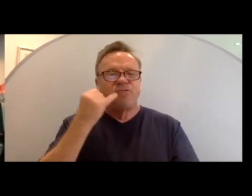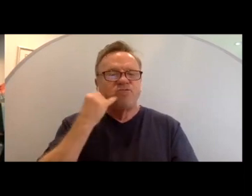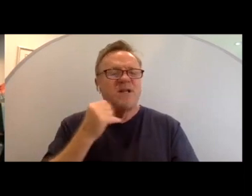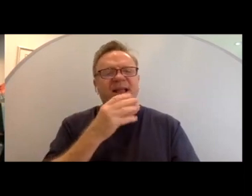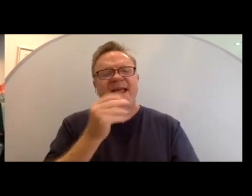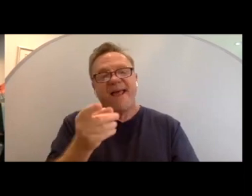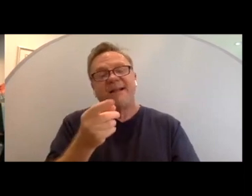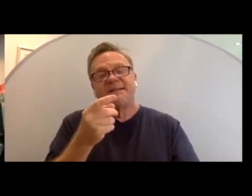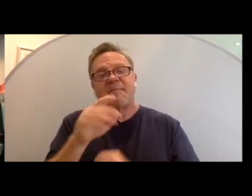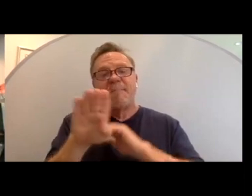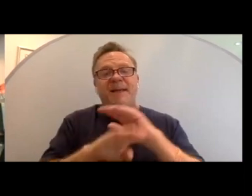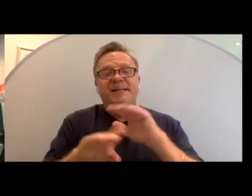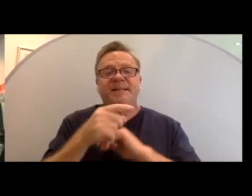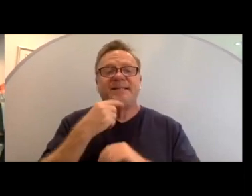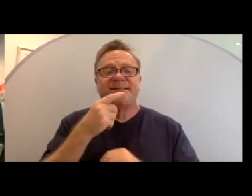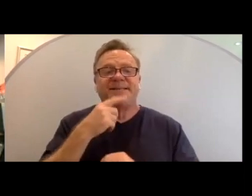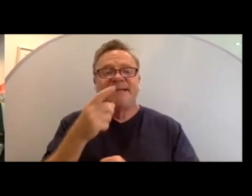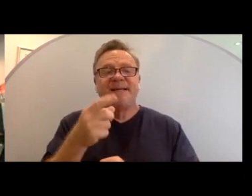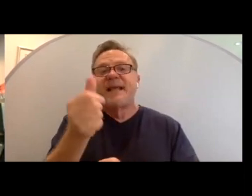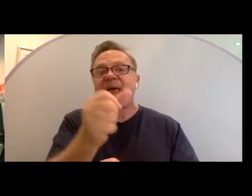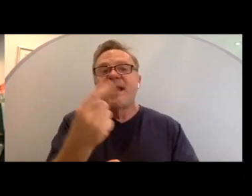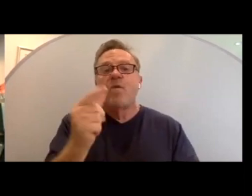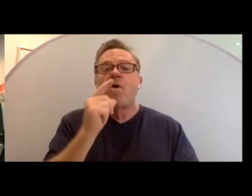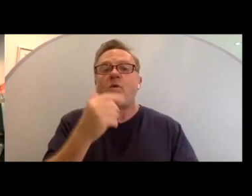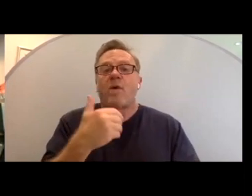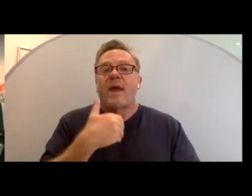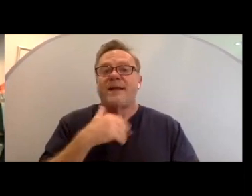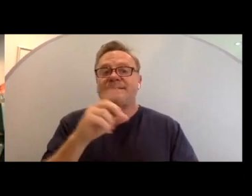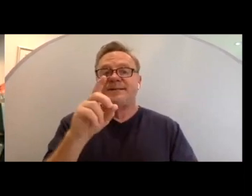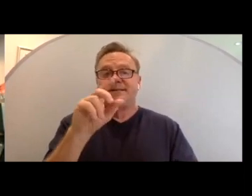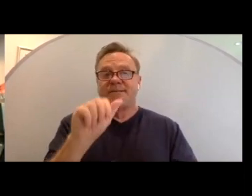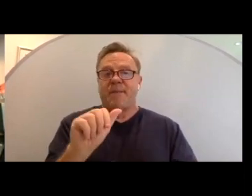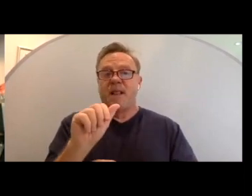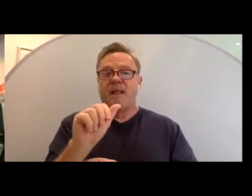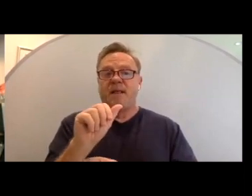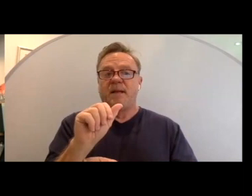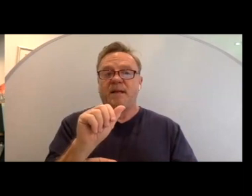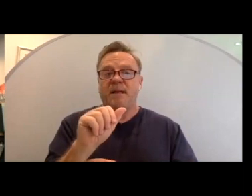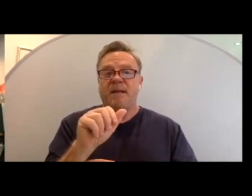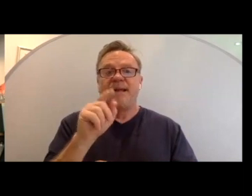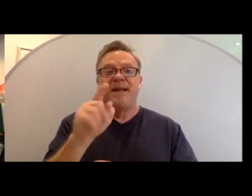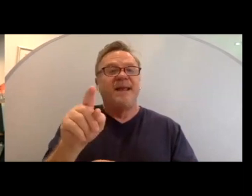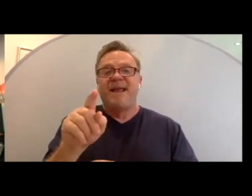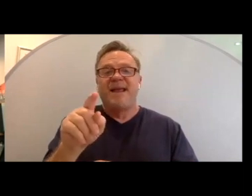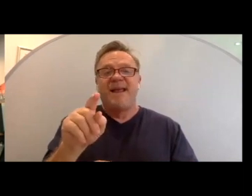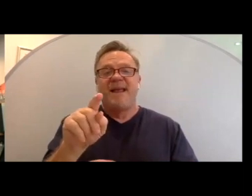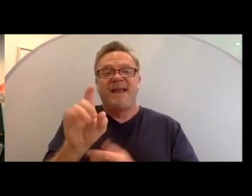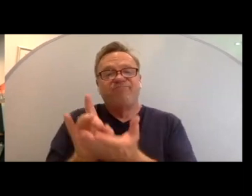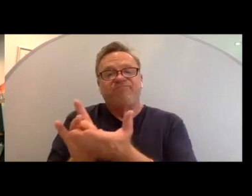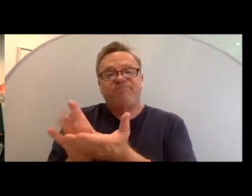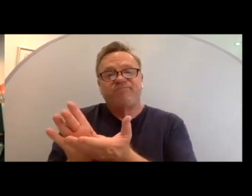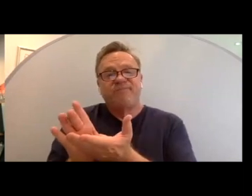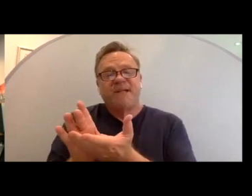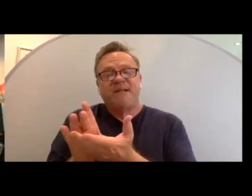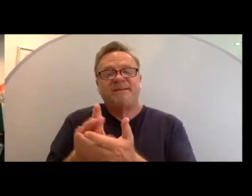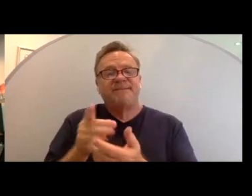that anyone who has a disability is disqualified from